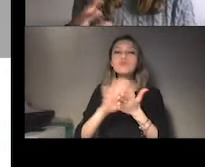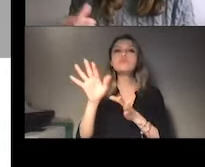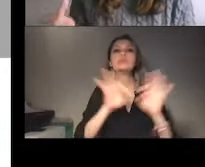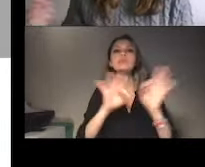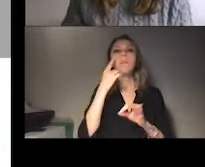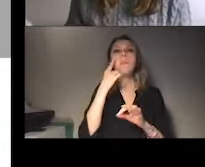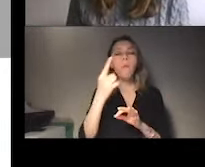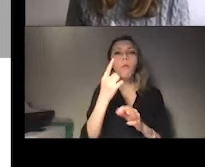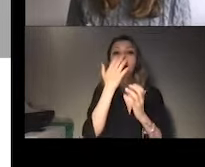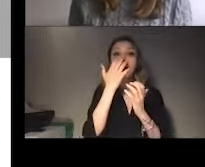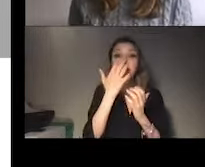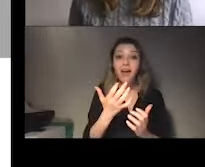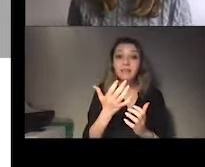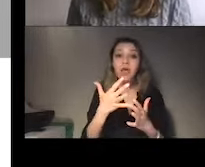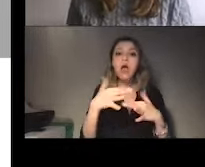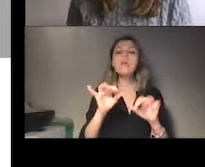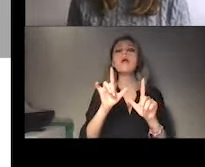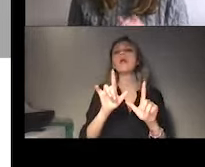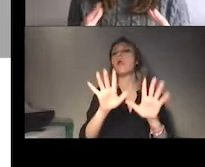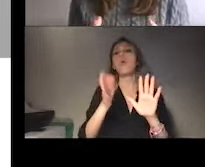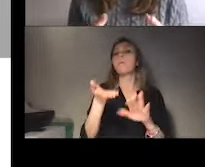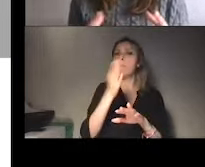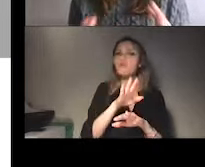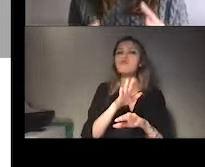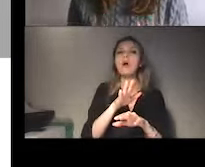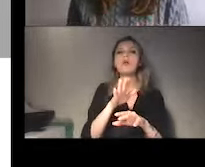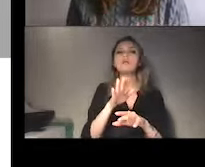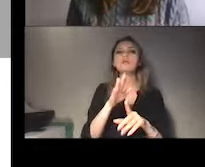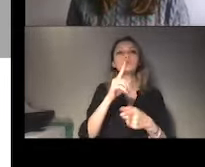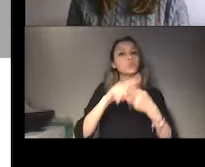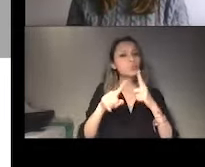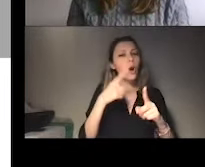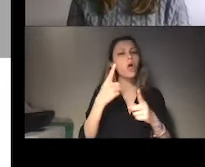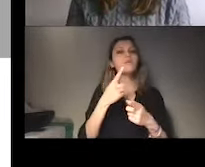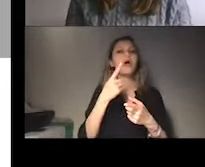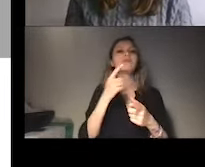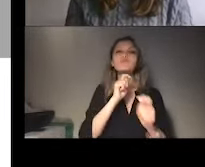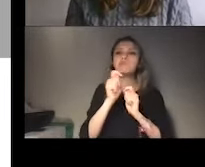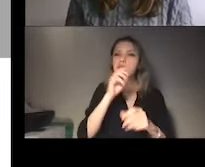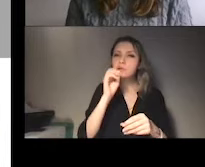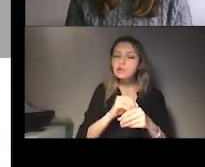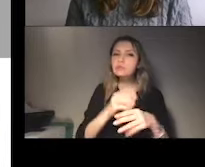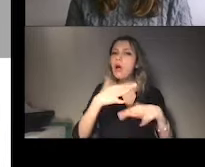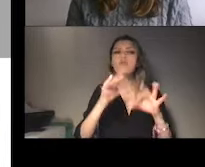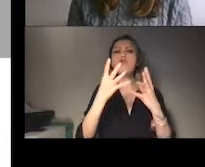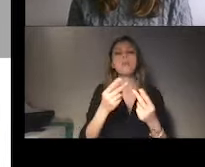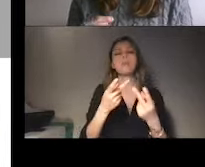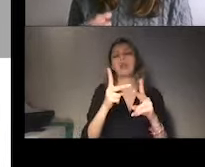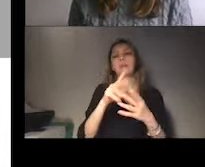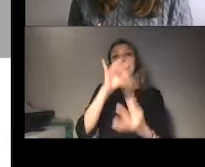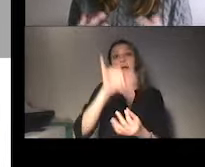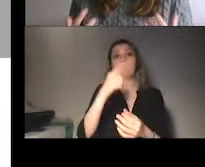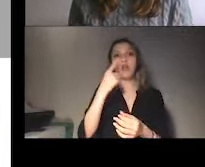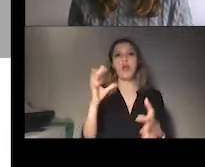Also, if it's not there, to give, let's say, an assessment on what the state has done or not. And then,